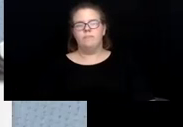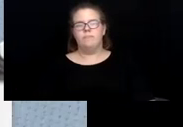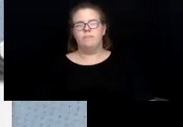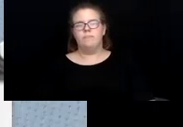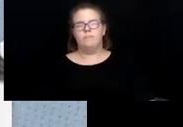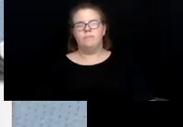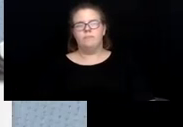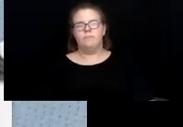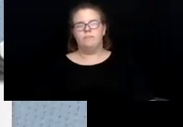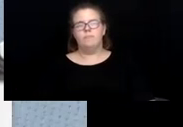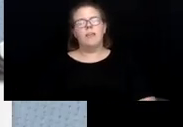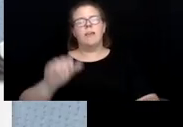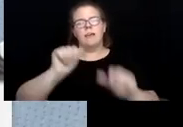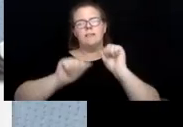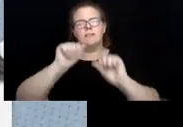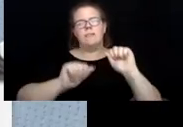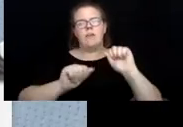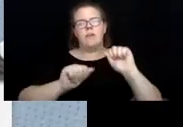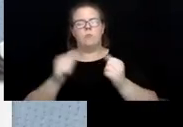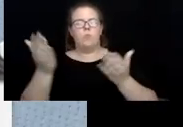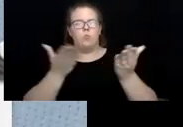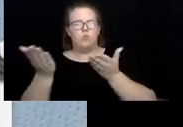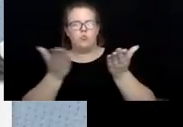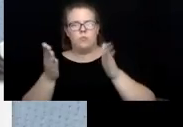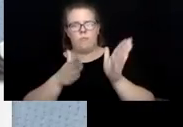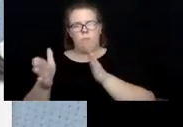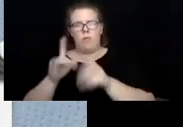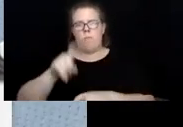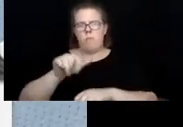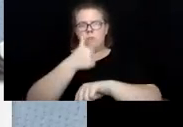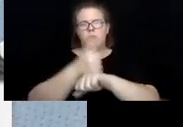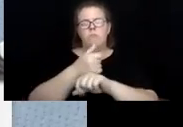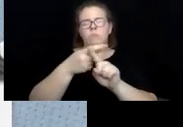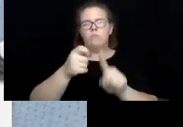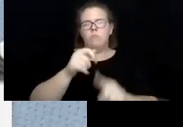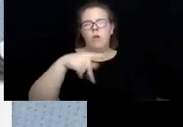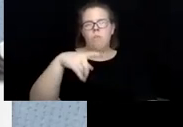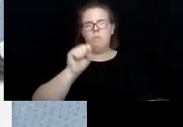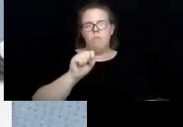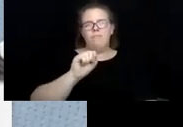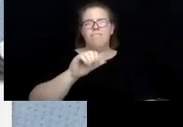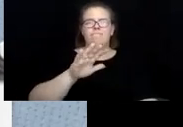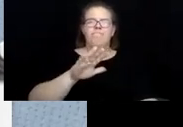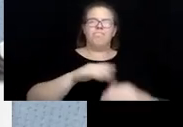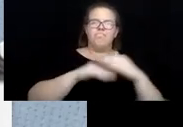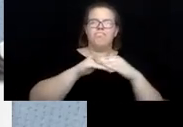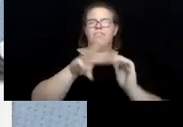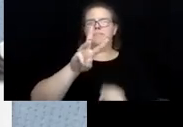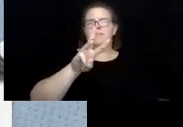An assessment or a services plan must be made by APS within 60 days of a referral.